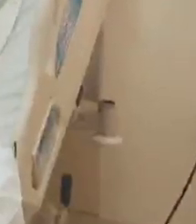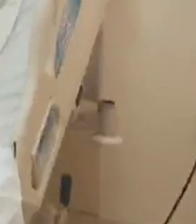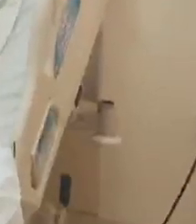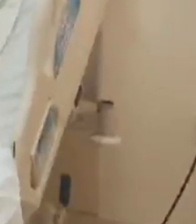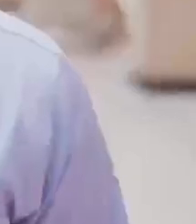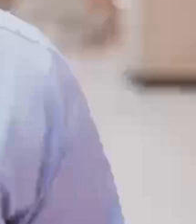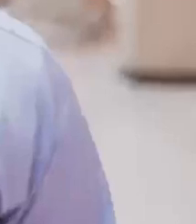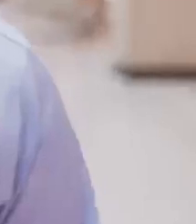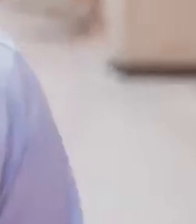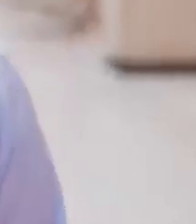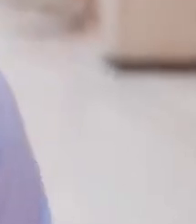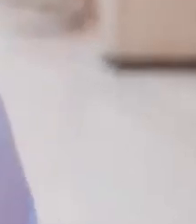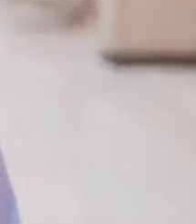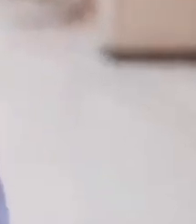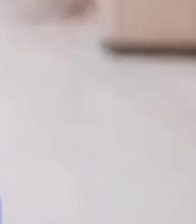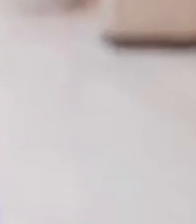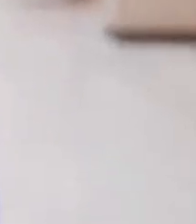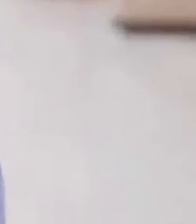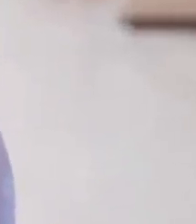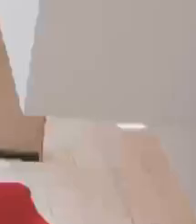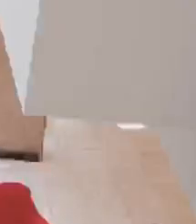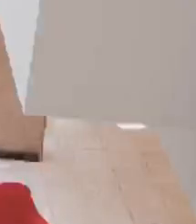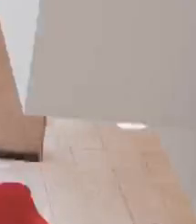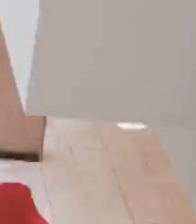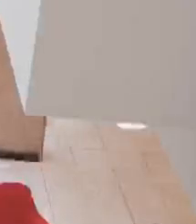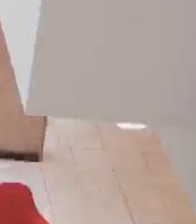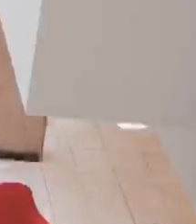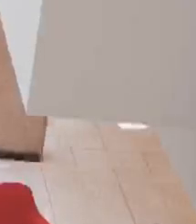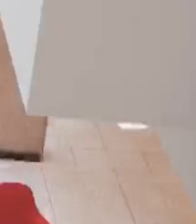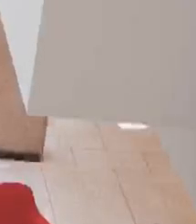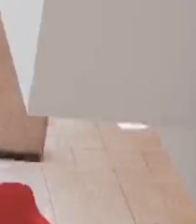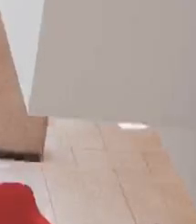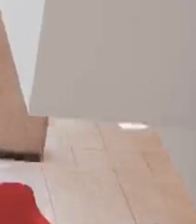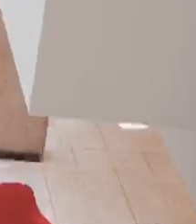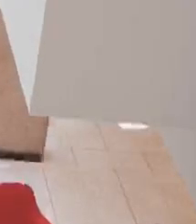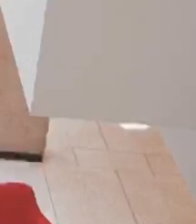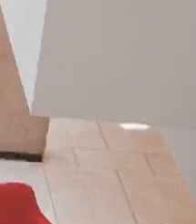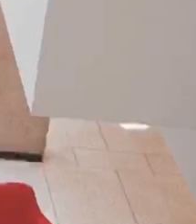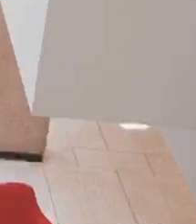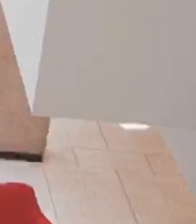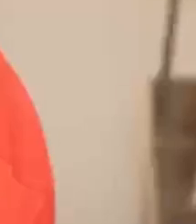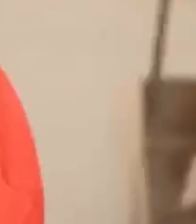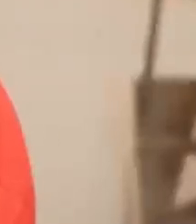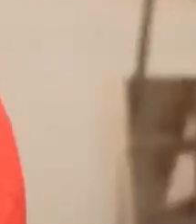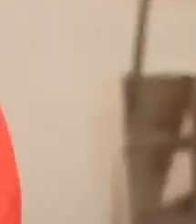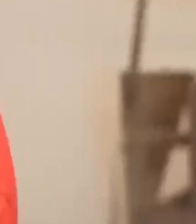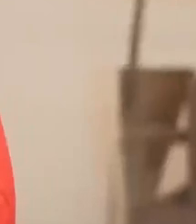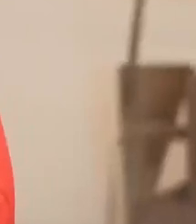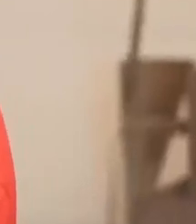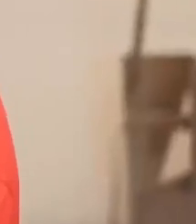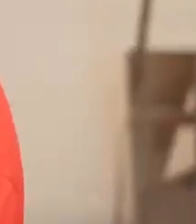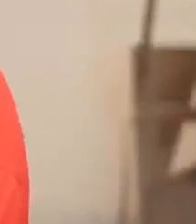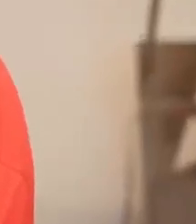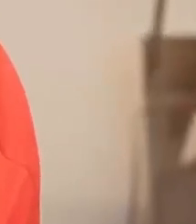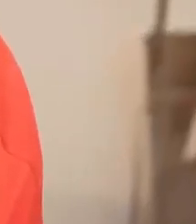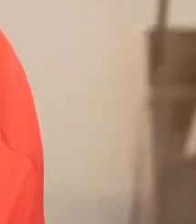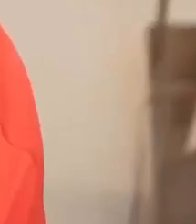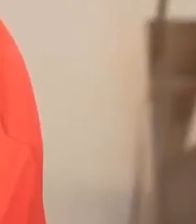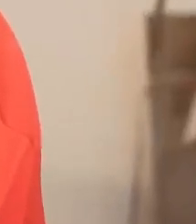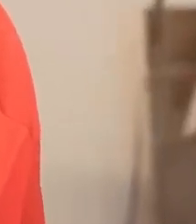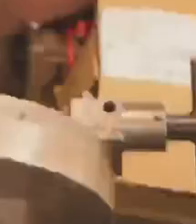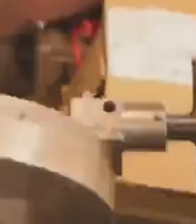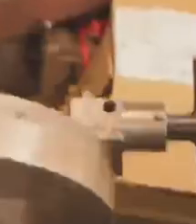make a difference. My professors have taught me human resources is about putting people first. Through the power of mechanical engineering,